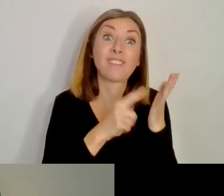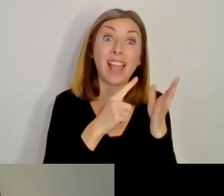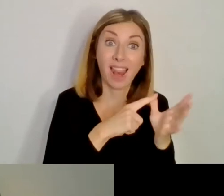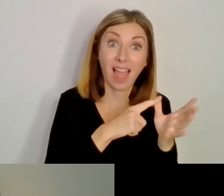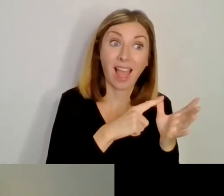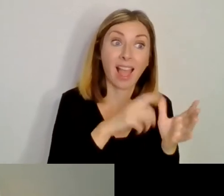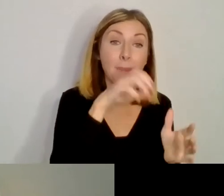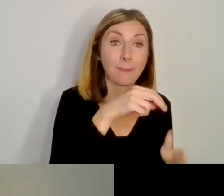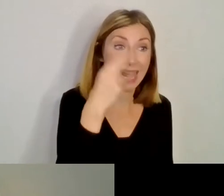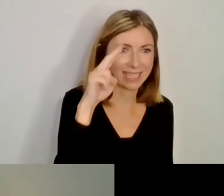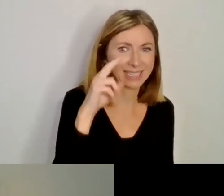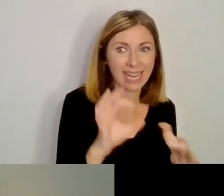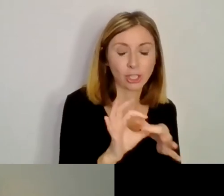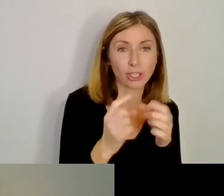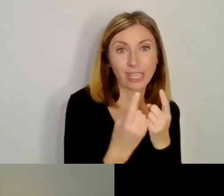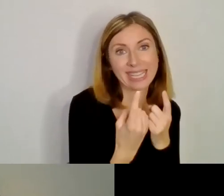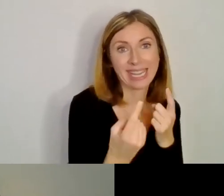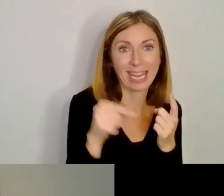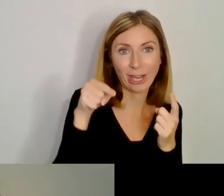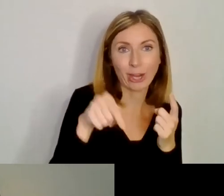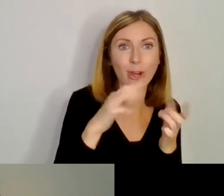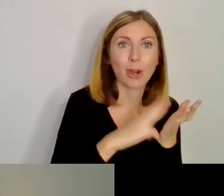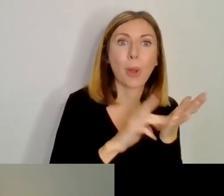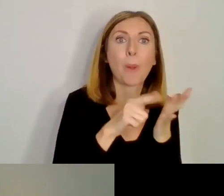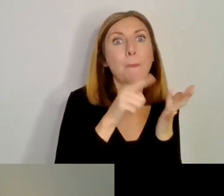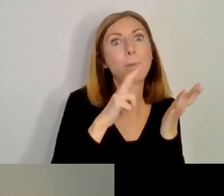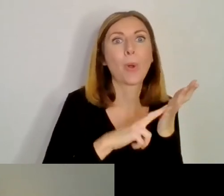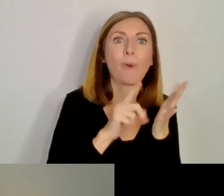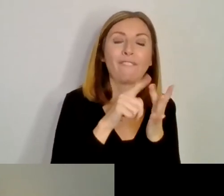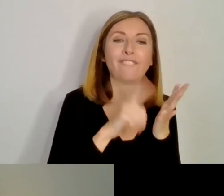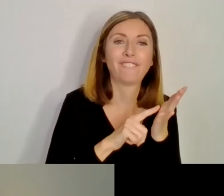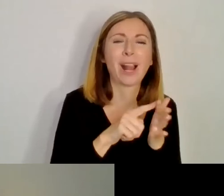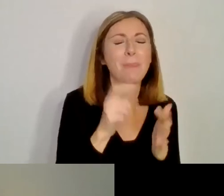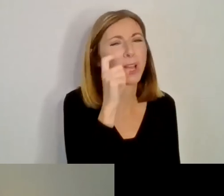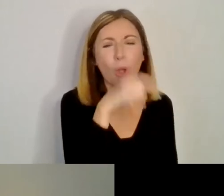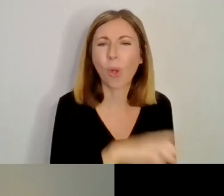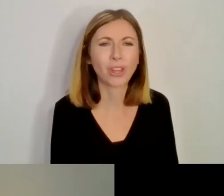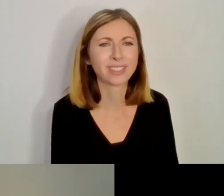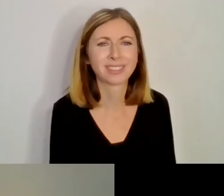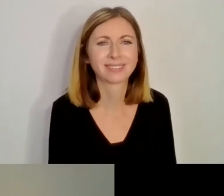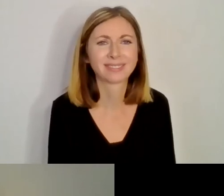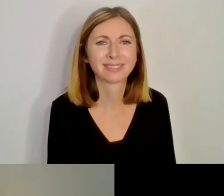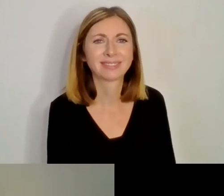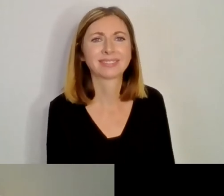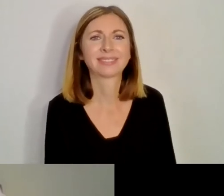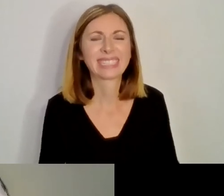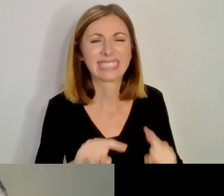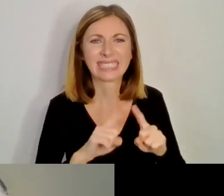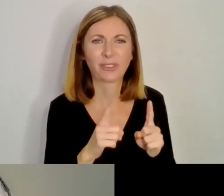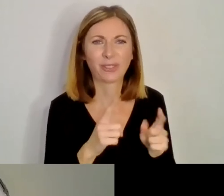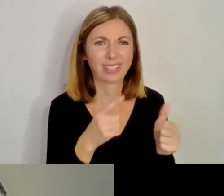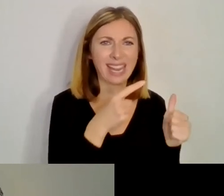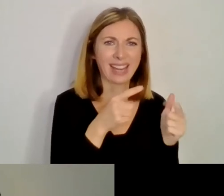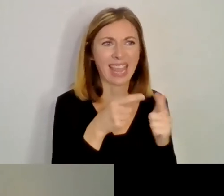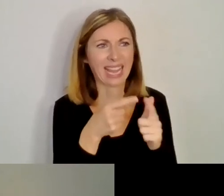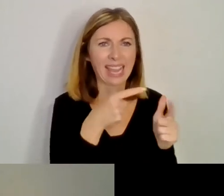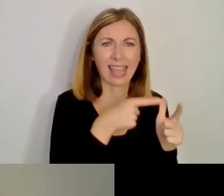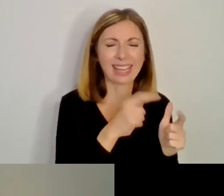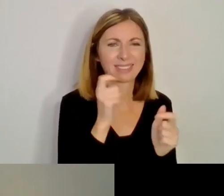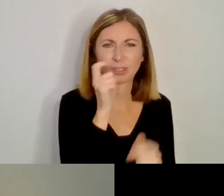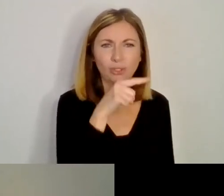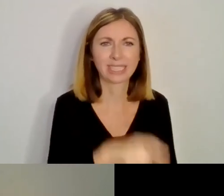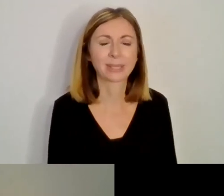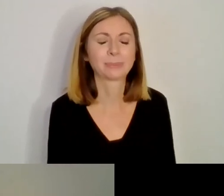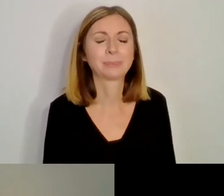But yeah, it is an oddity. Yeah, yeah. And just a second question here. There are four in particular here that I'm going